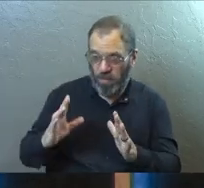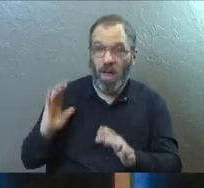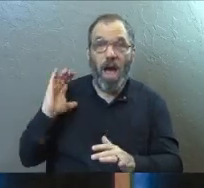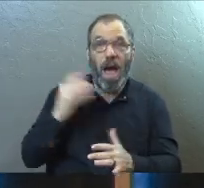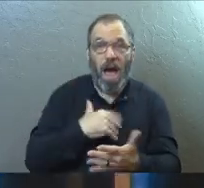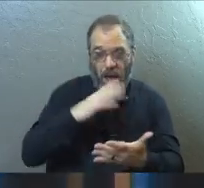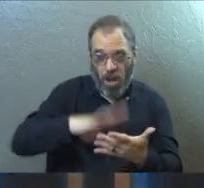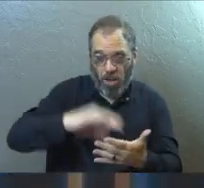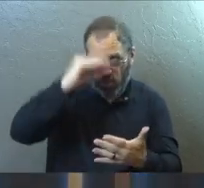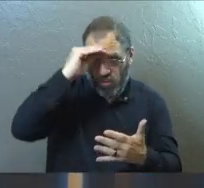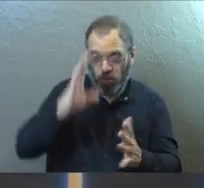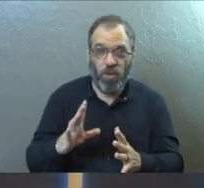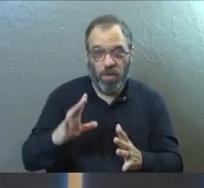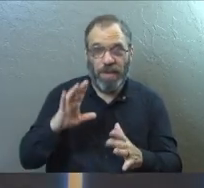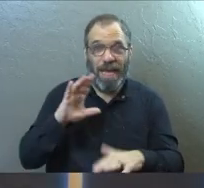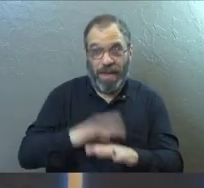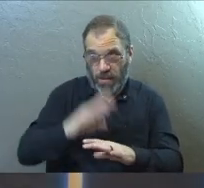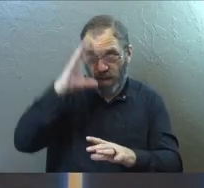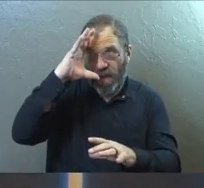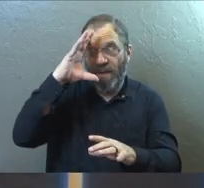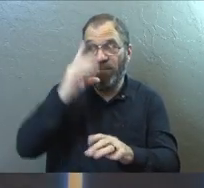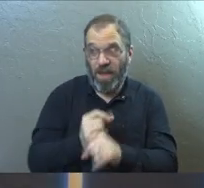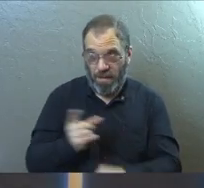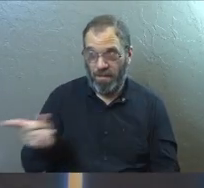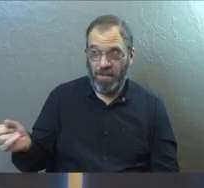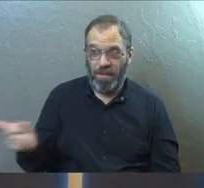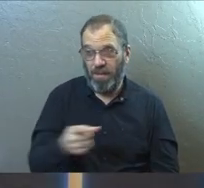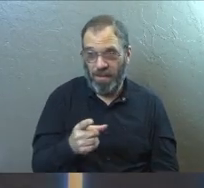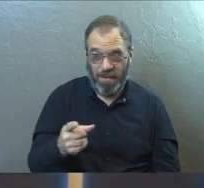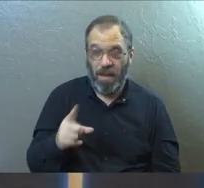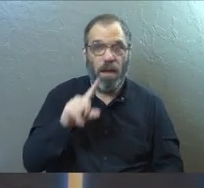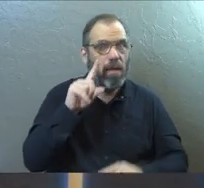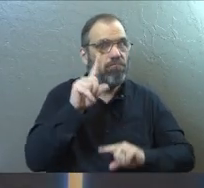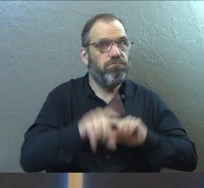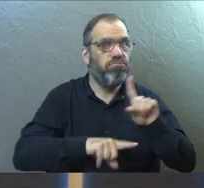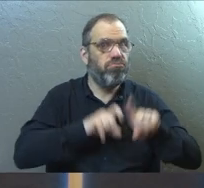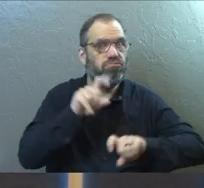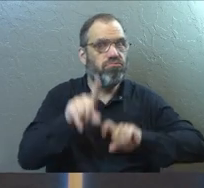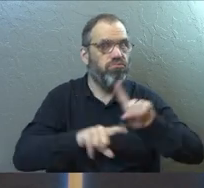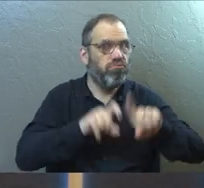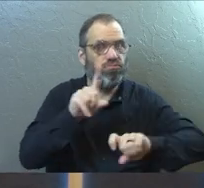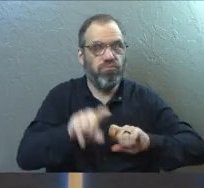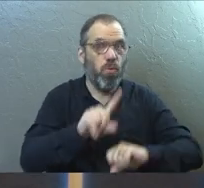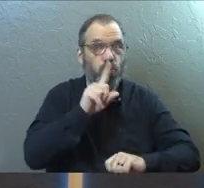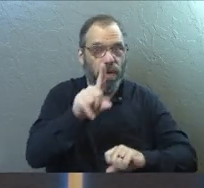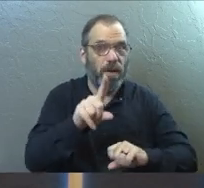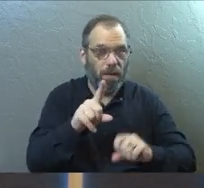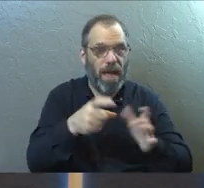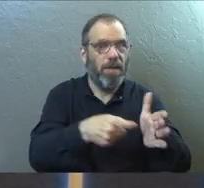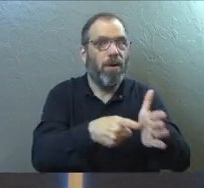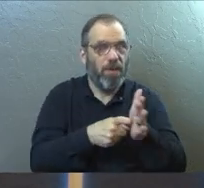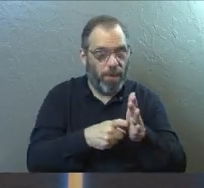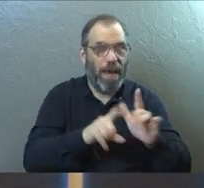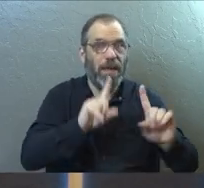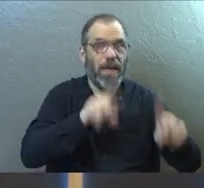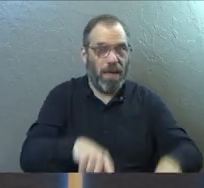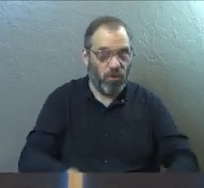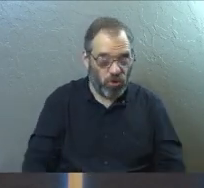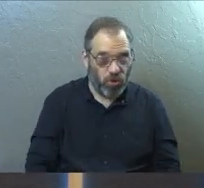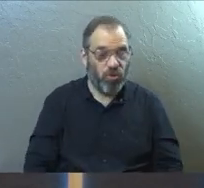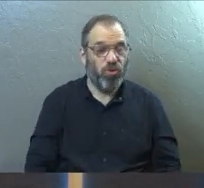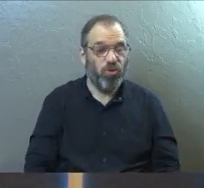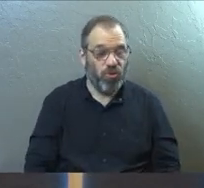Our students are walking out in a real faith. They're asking real questions. And they're demanding people ask,